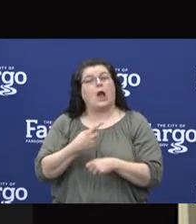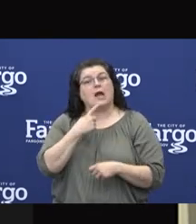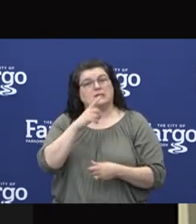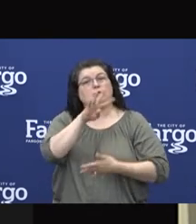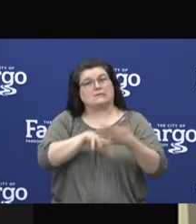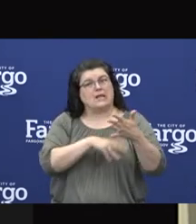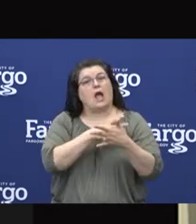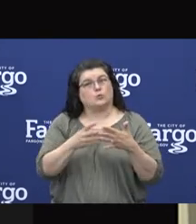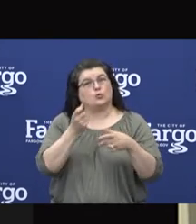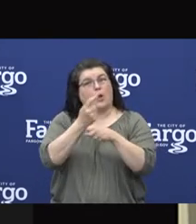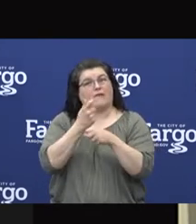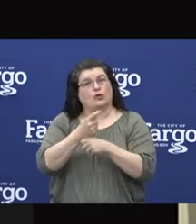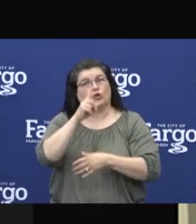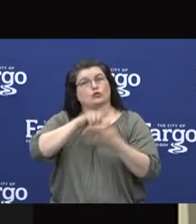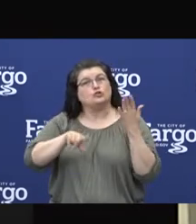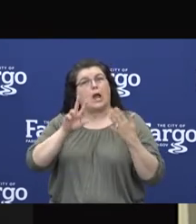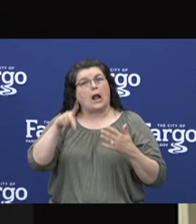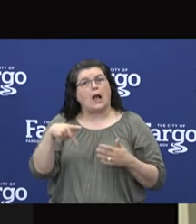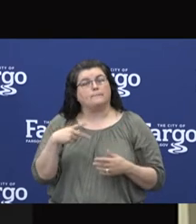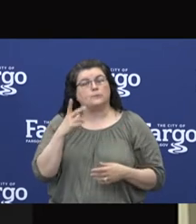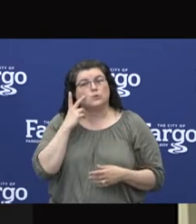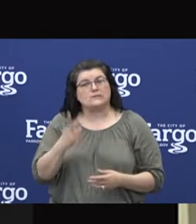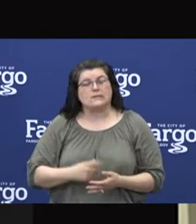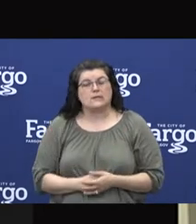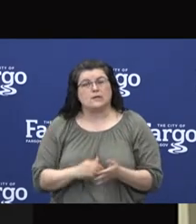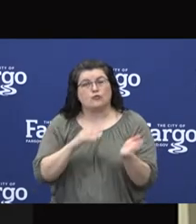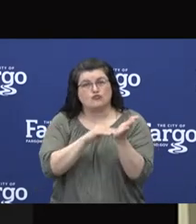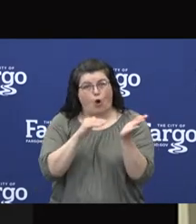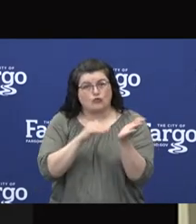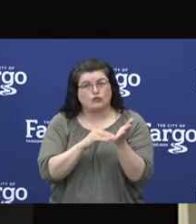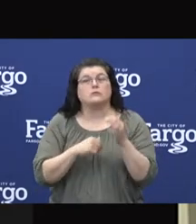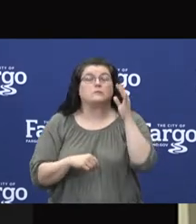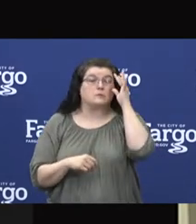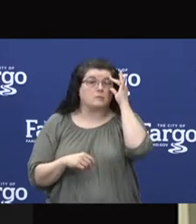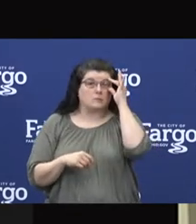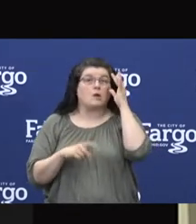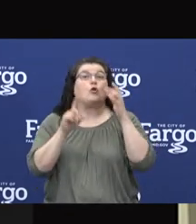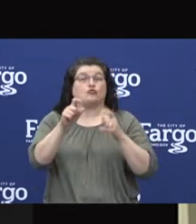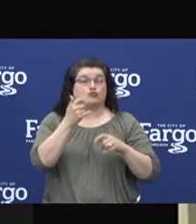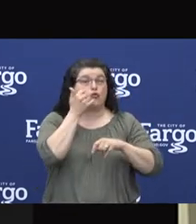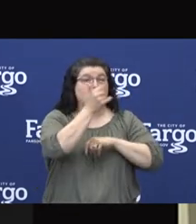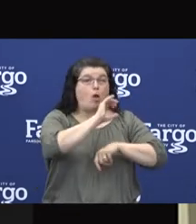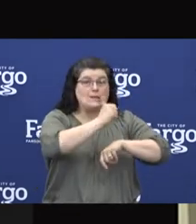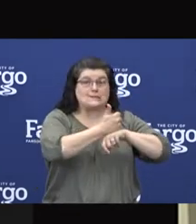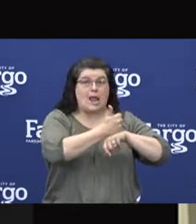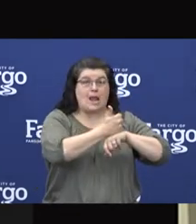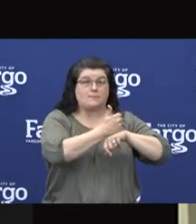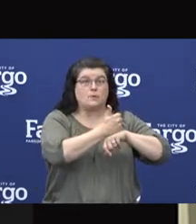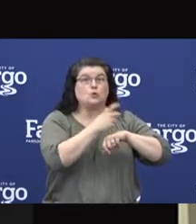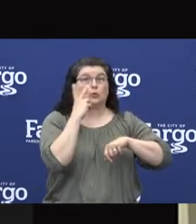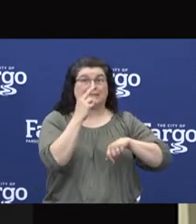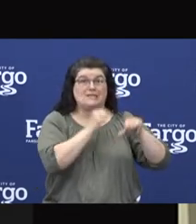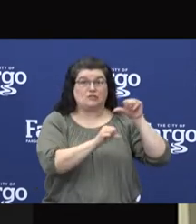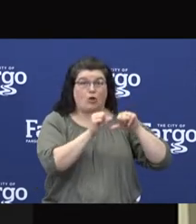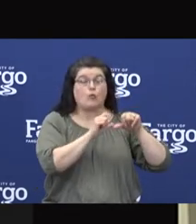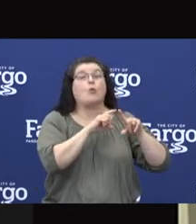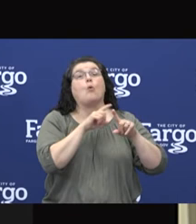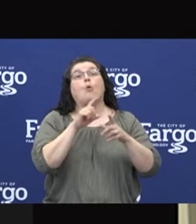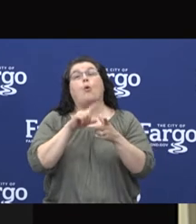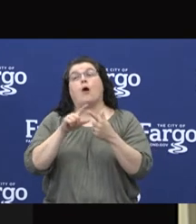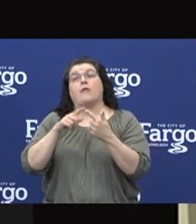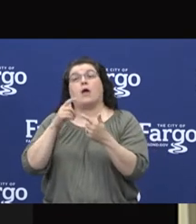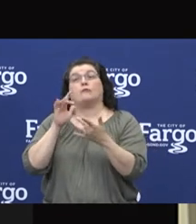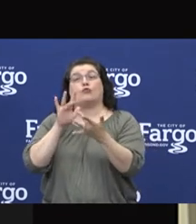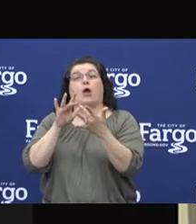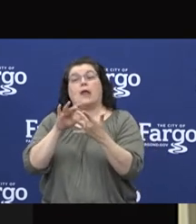scheduled. They should call their doctors or visit SanfordHealth.org. Our promise is to continue to